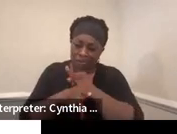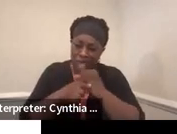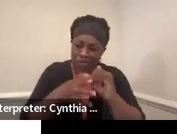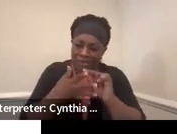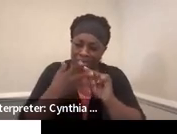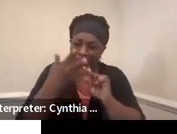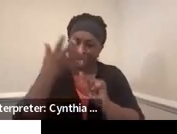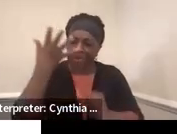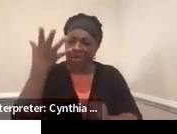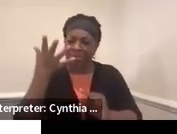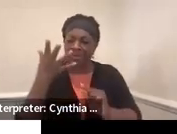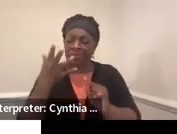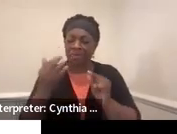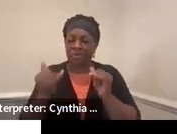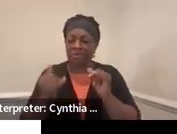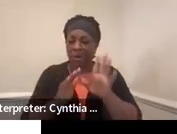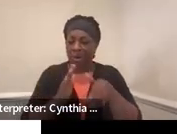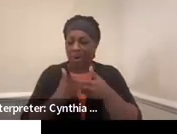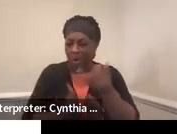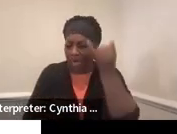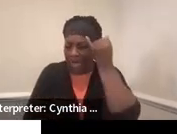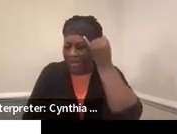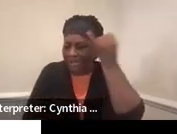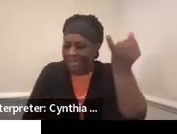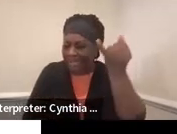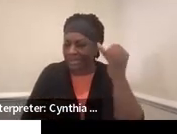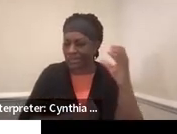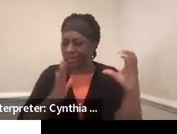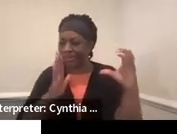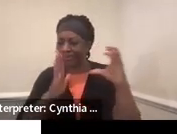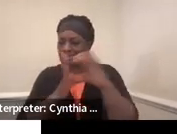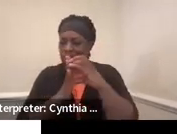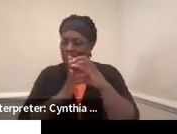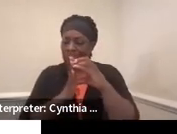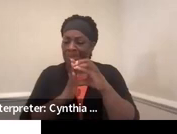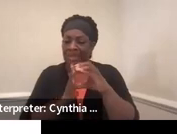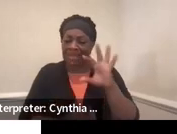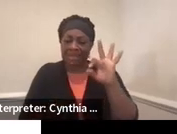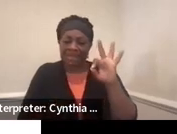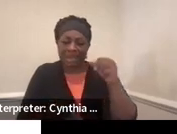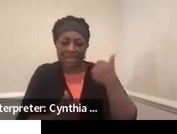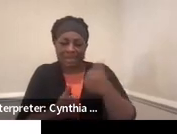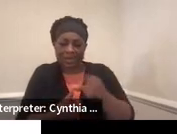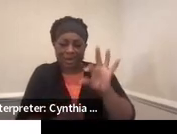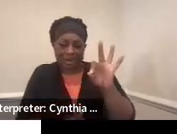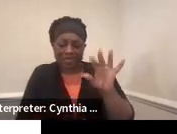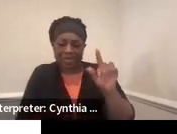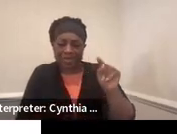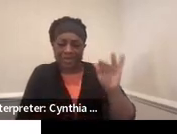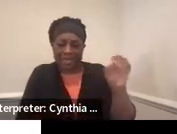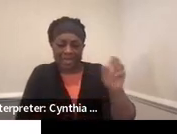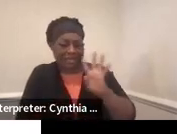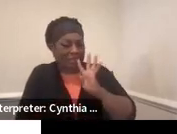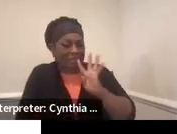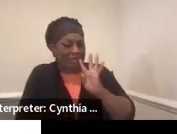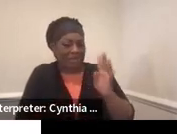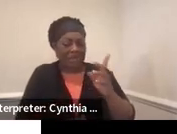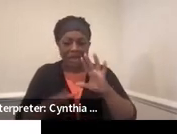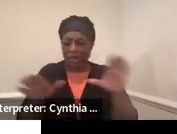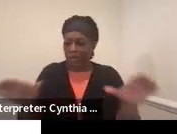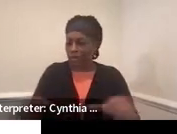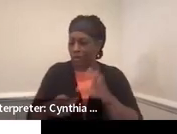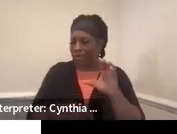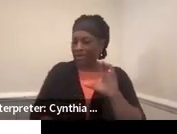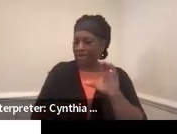Those are all ideas that can be in this section as well. And what I'd also encourage our case